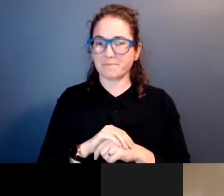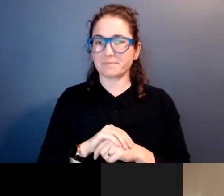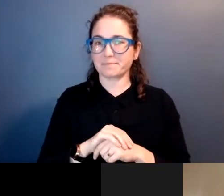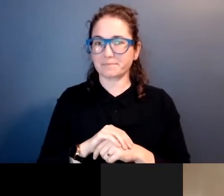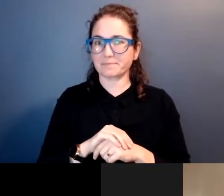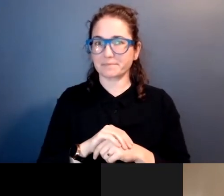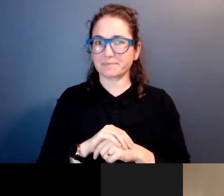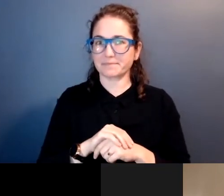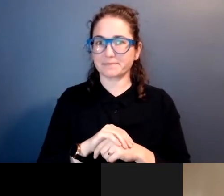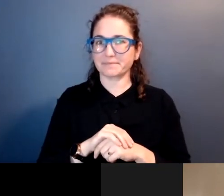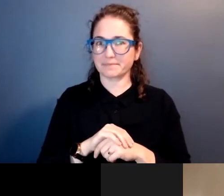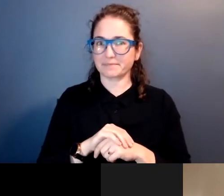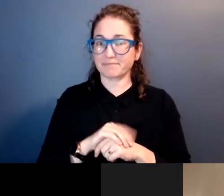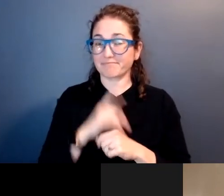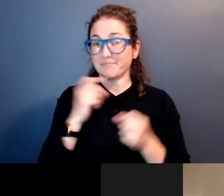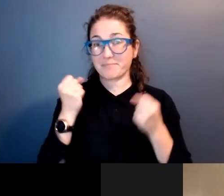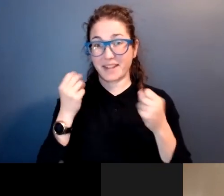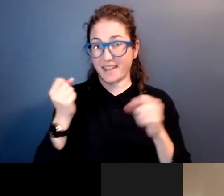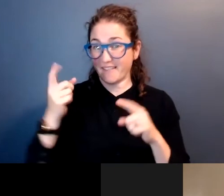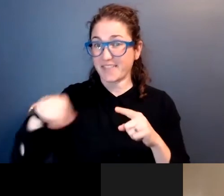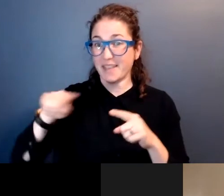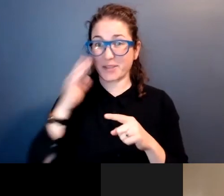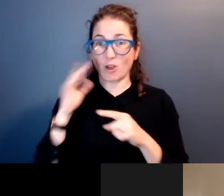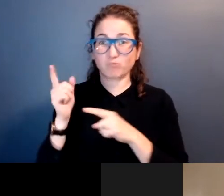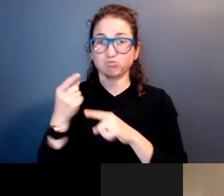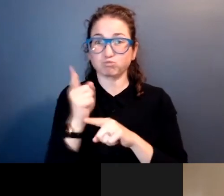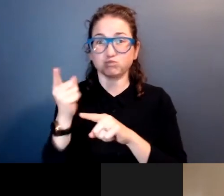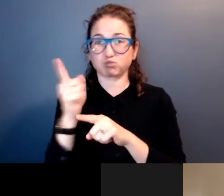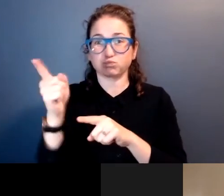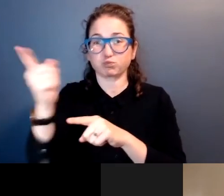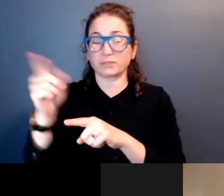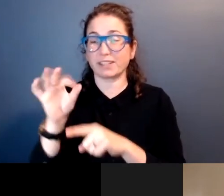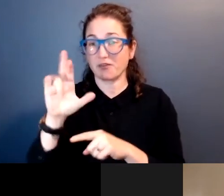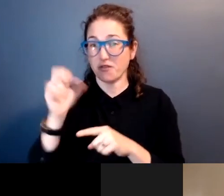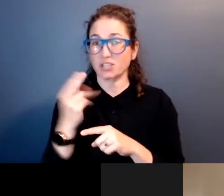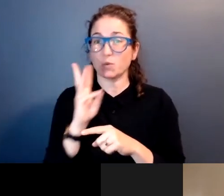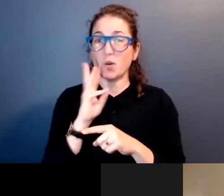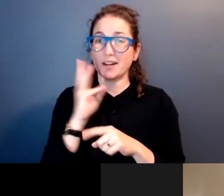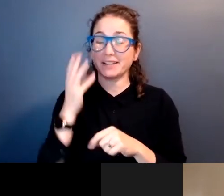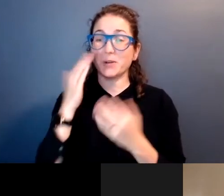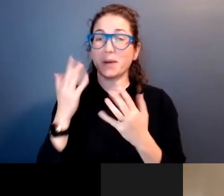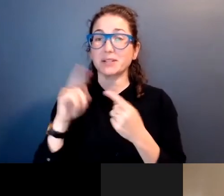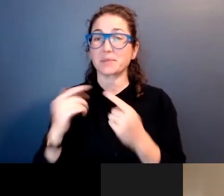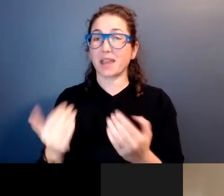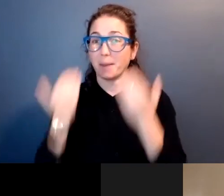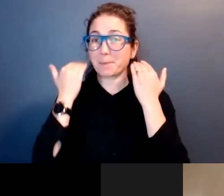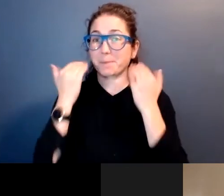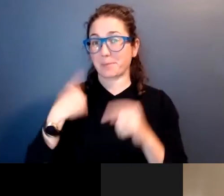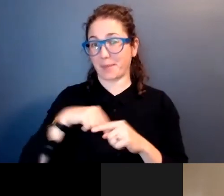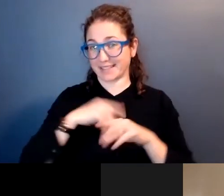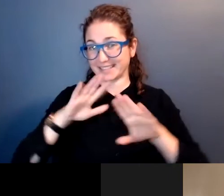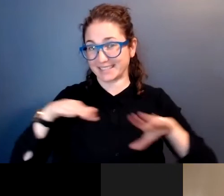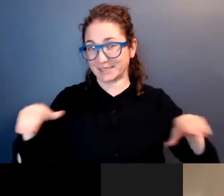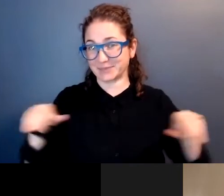Excuse me. Dozens of them wiggling in the fresh water waiting to be eaten up by us kids.